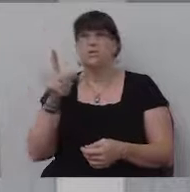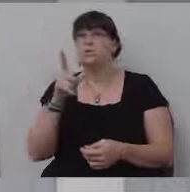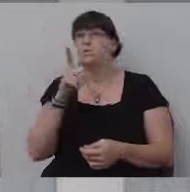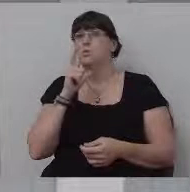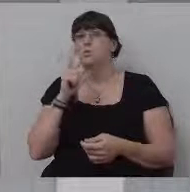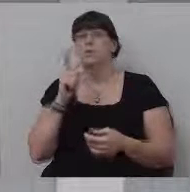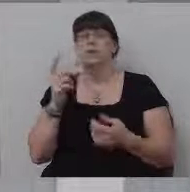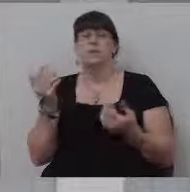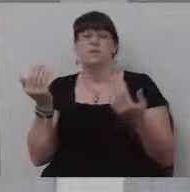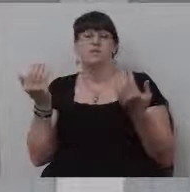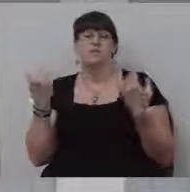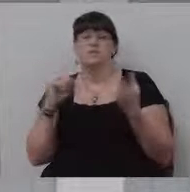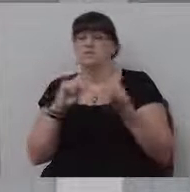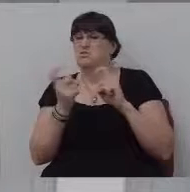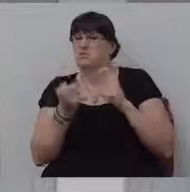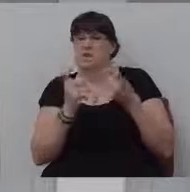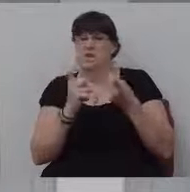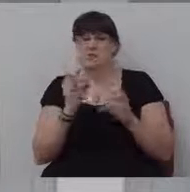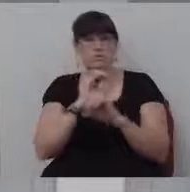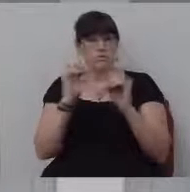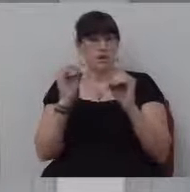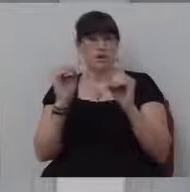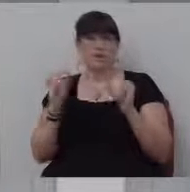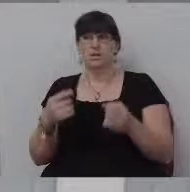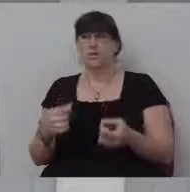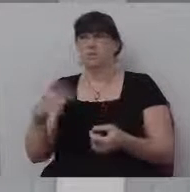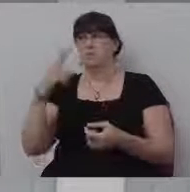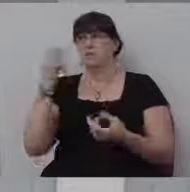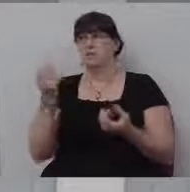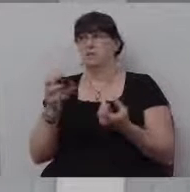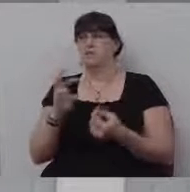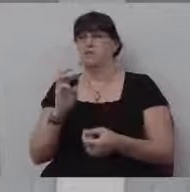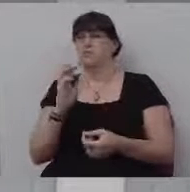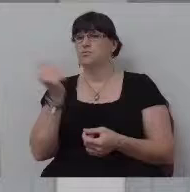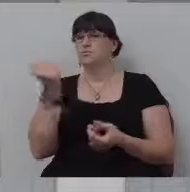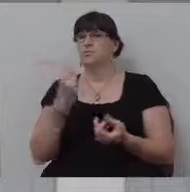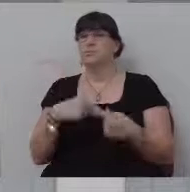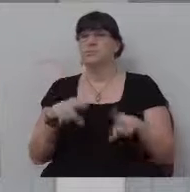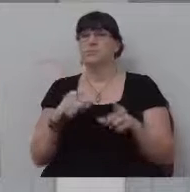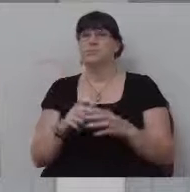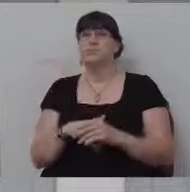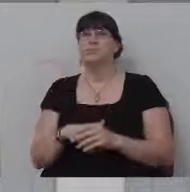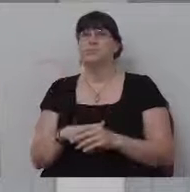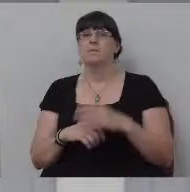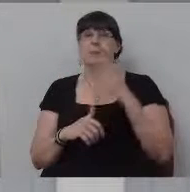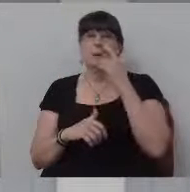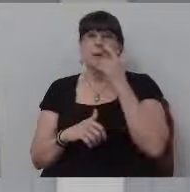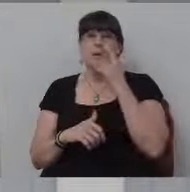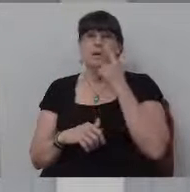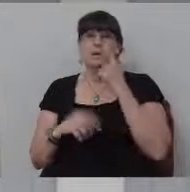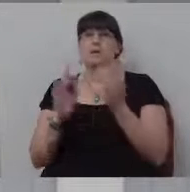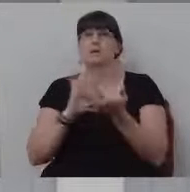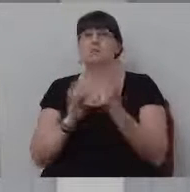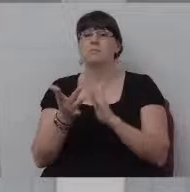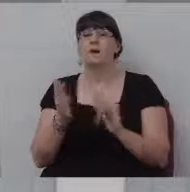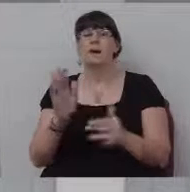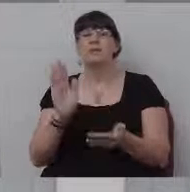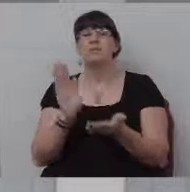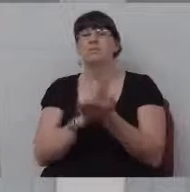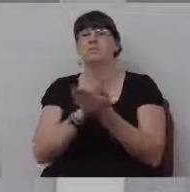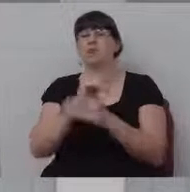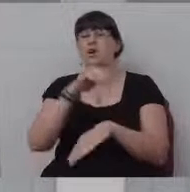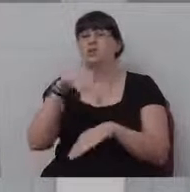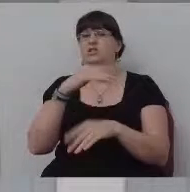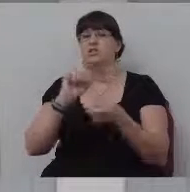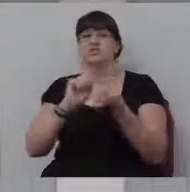changed. Cause they're, it's happening so very often and in so very many ways that Bible colleges change